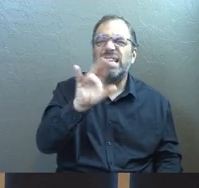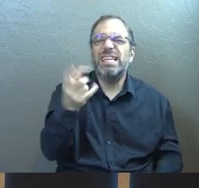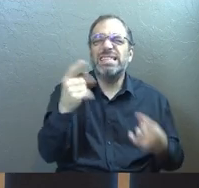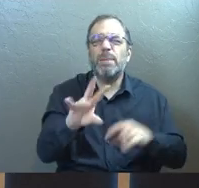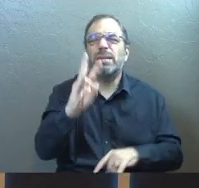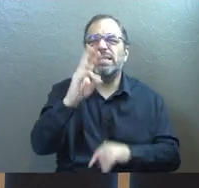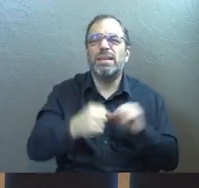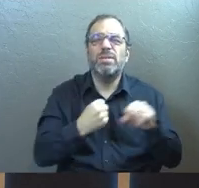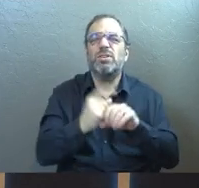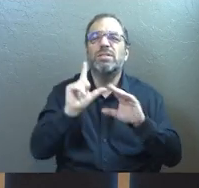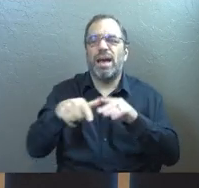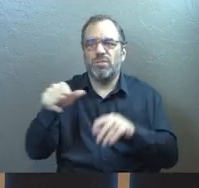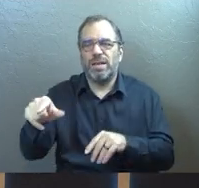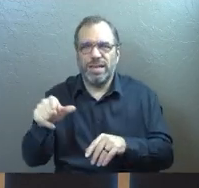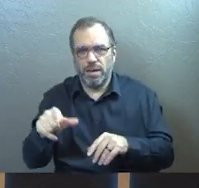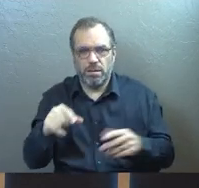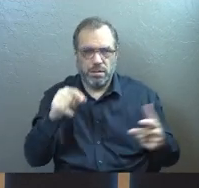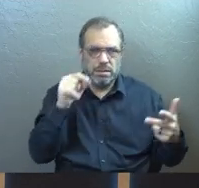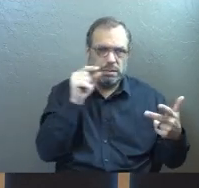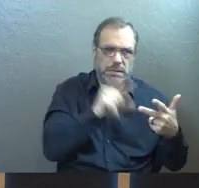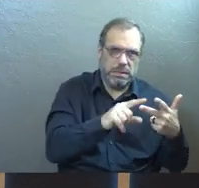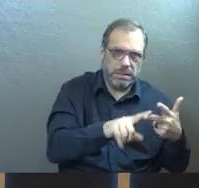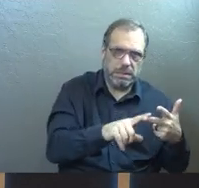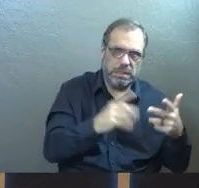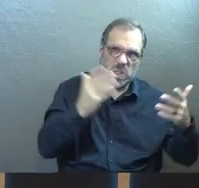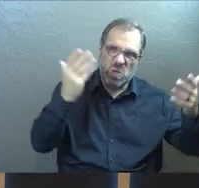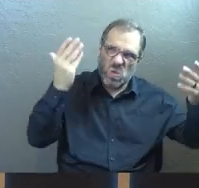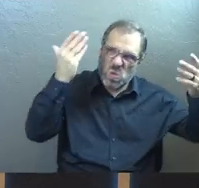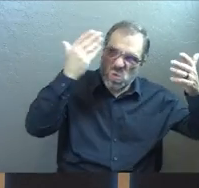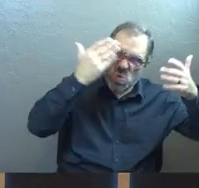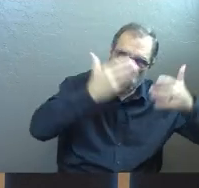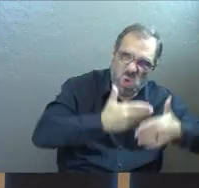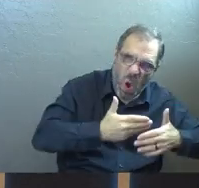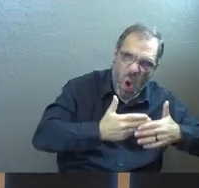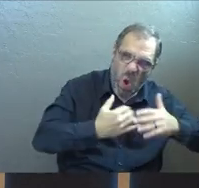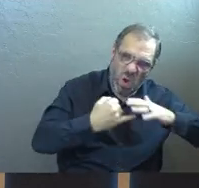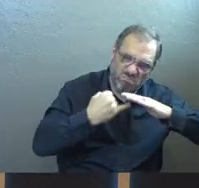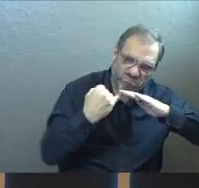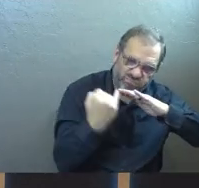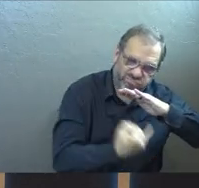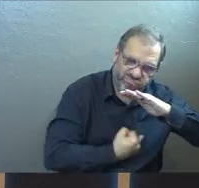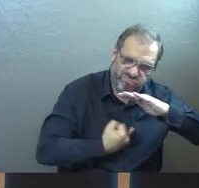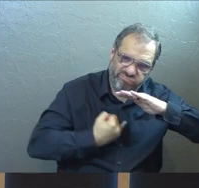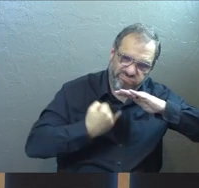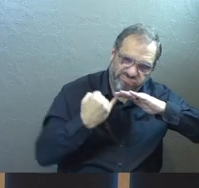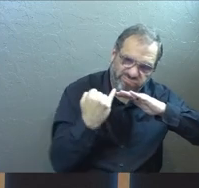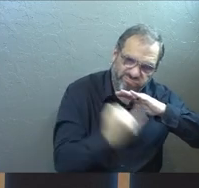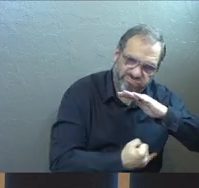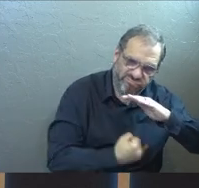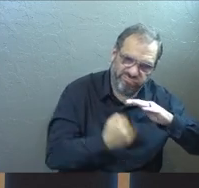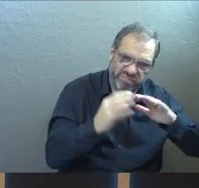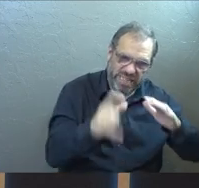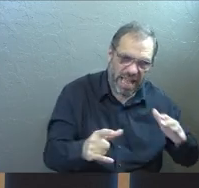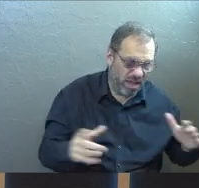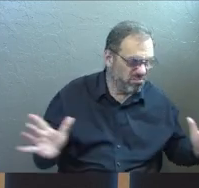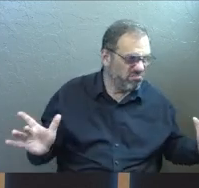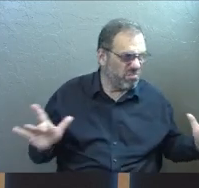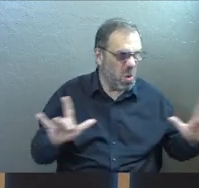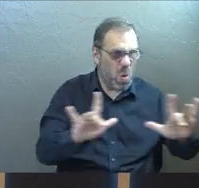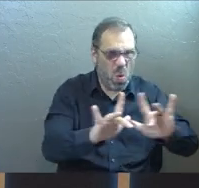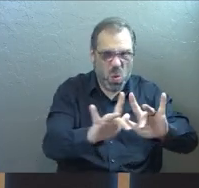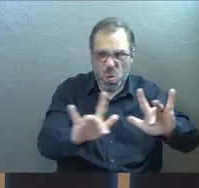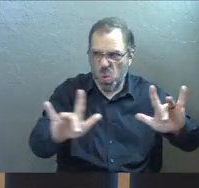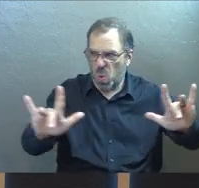later. He's in the actual dark individual isolated prison cell with nobody around